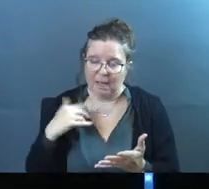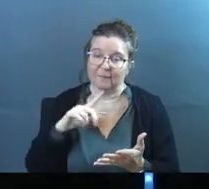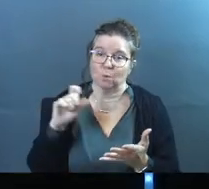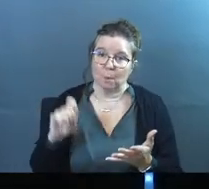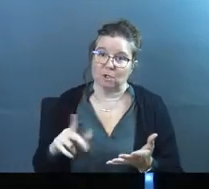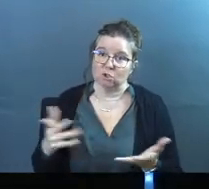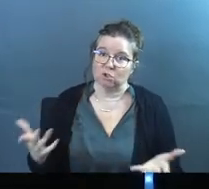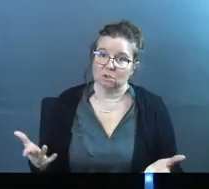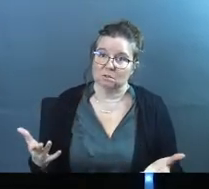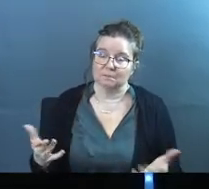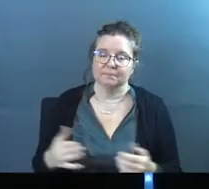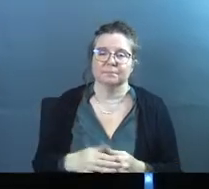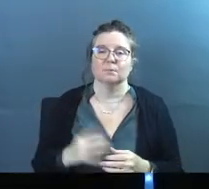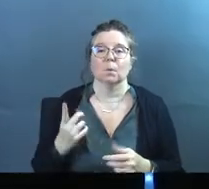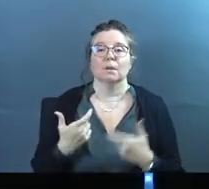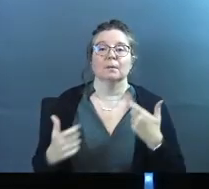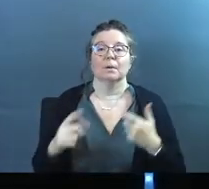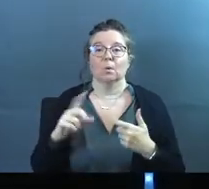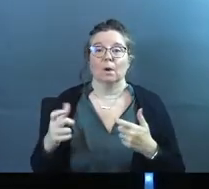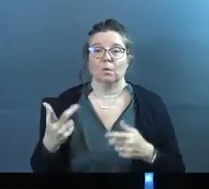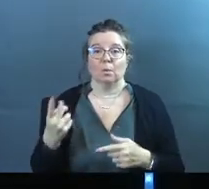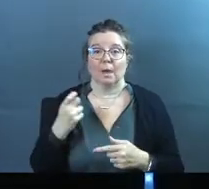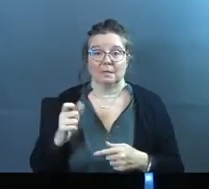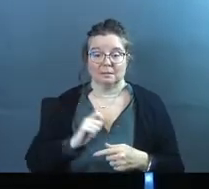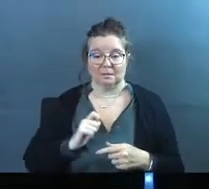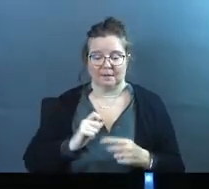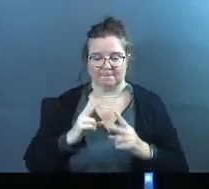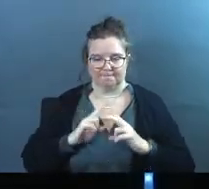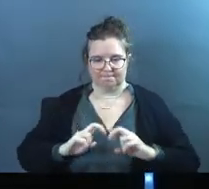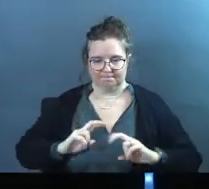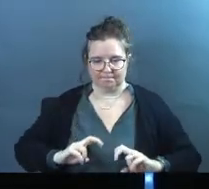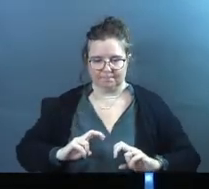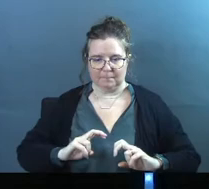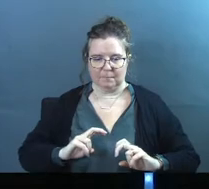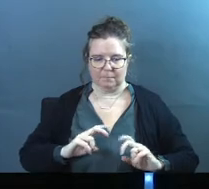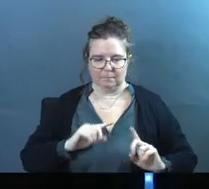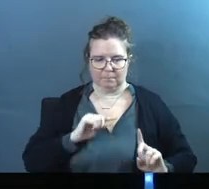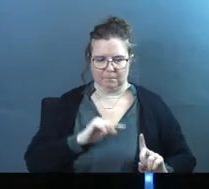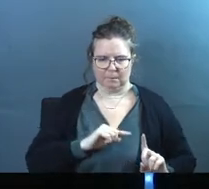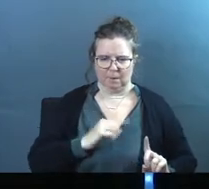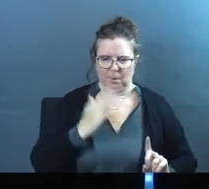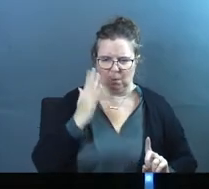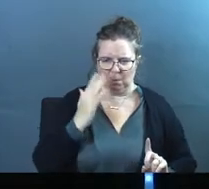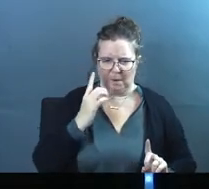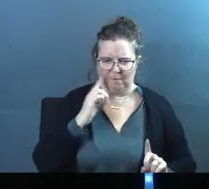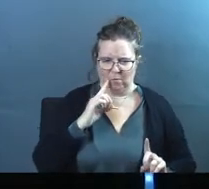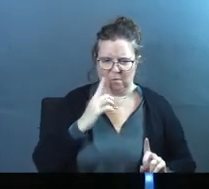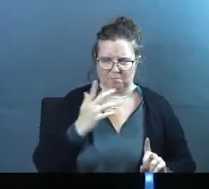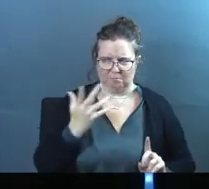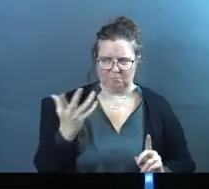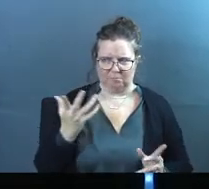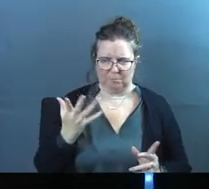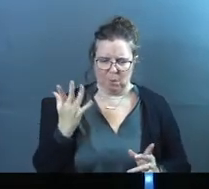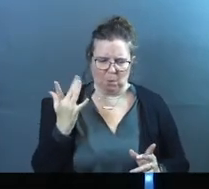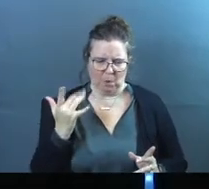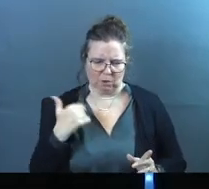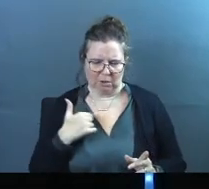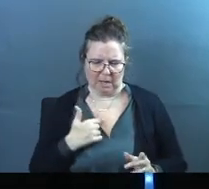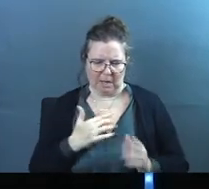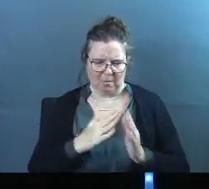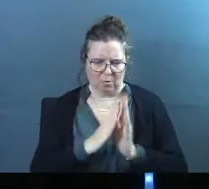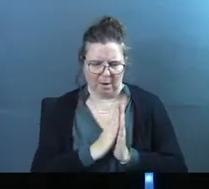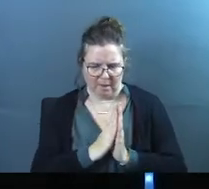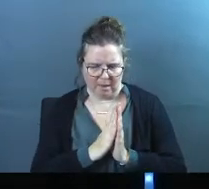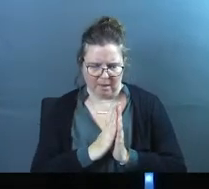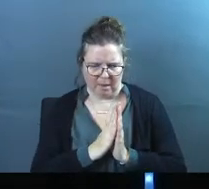questions. And one of the biggest questions we'll ask ourself in regards to prayer in that stage is, so tell me why. Like, why should I